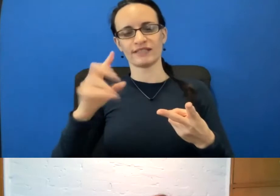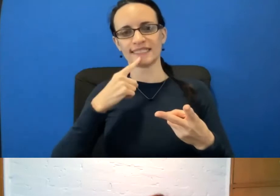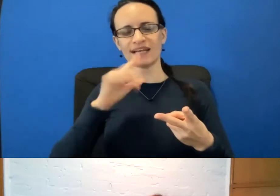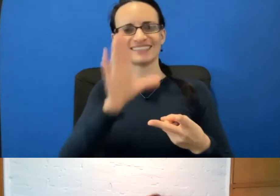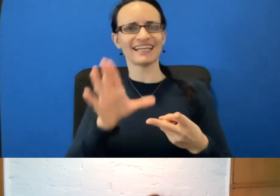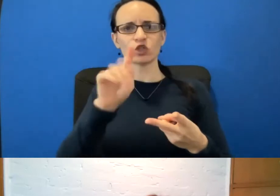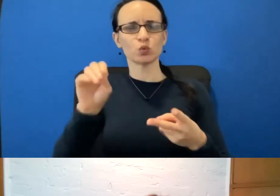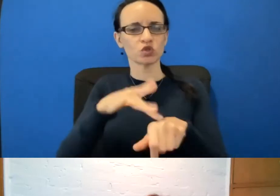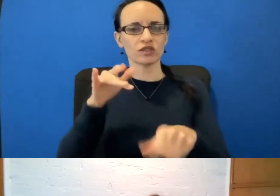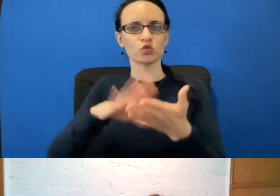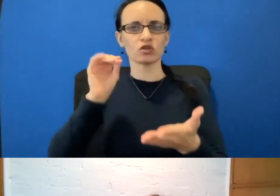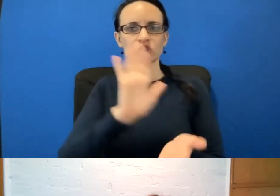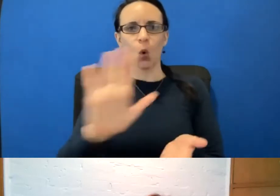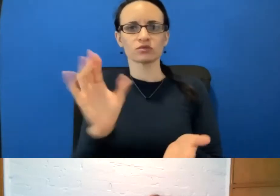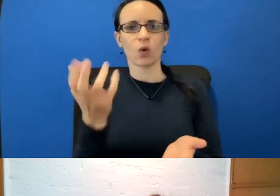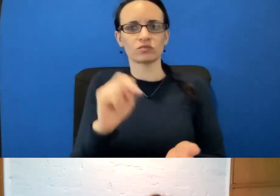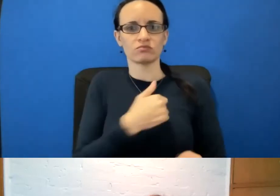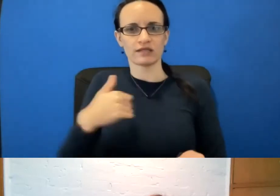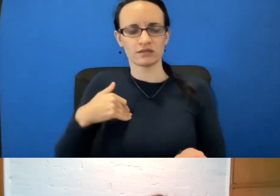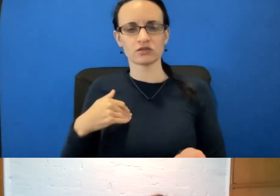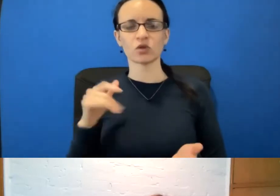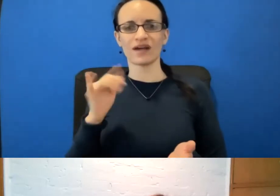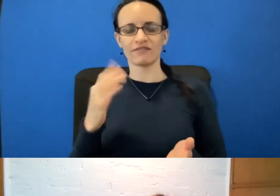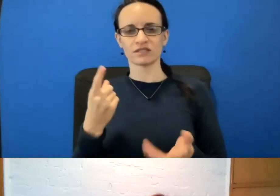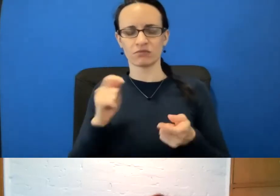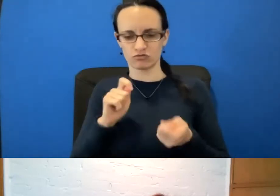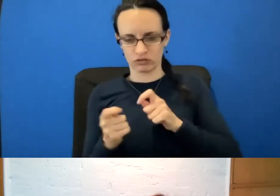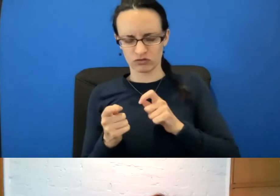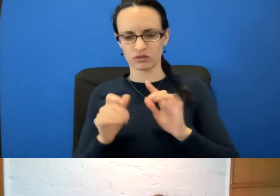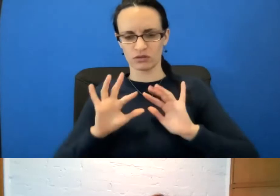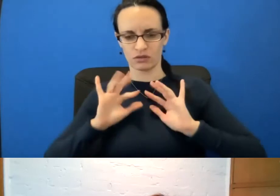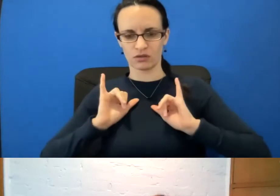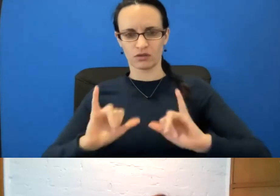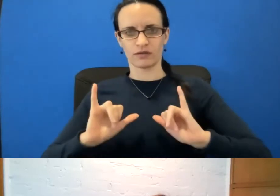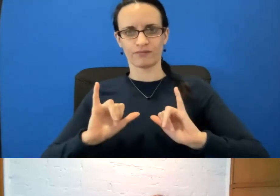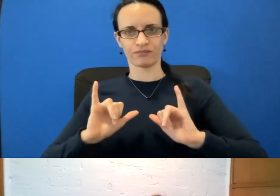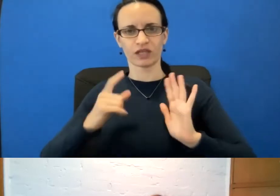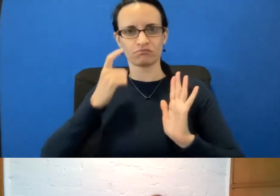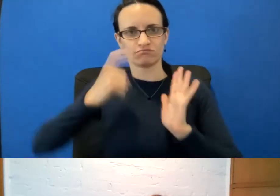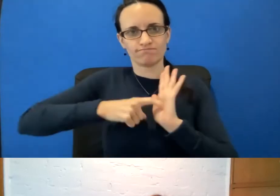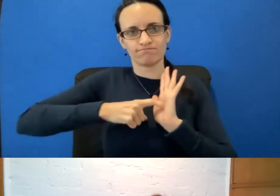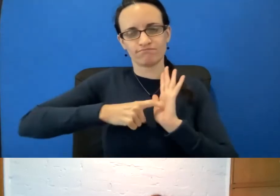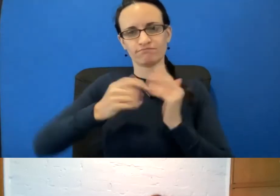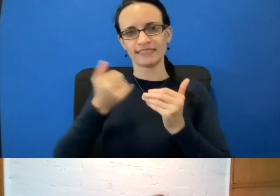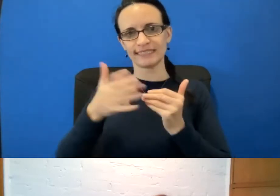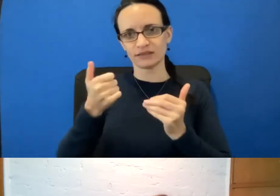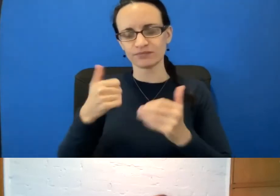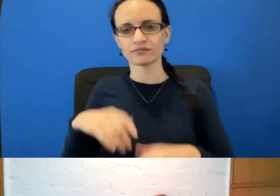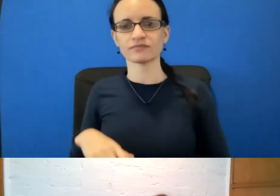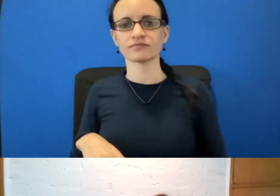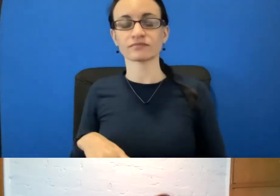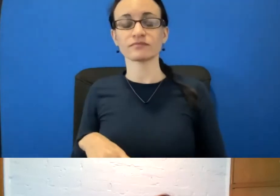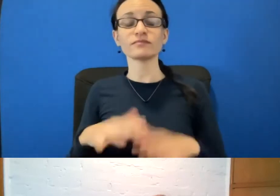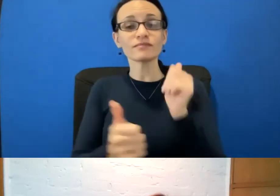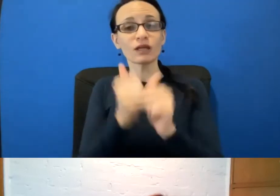breasts. And that way, if something does change, then you will know it. And perhaps most